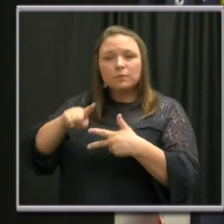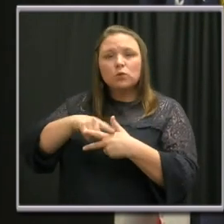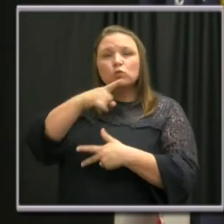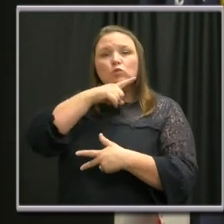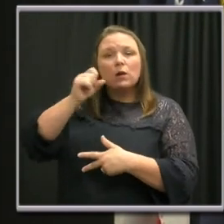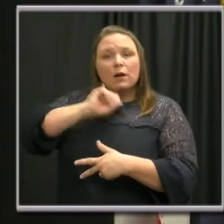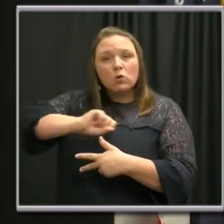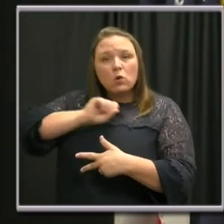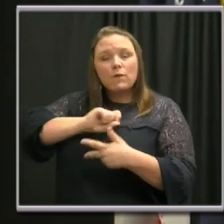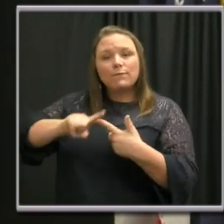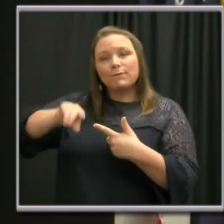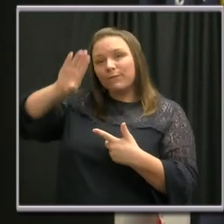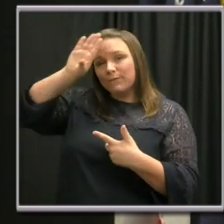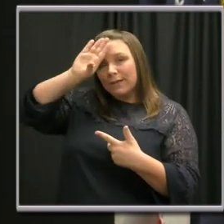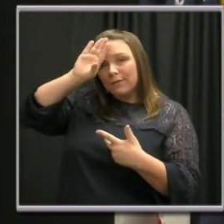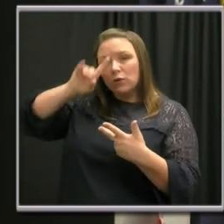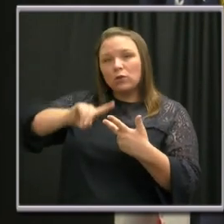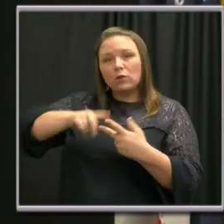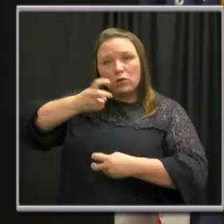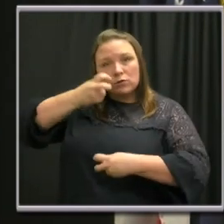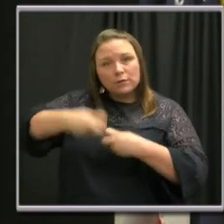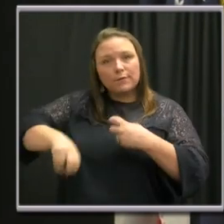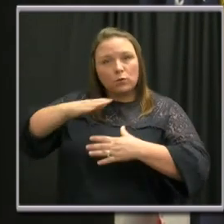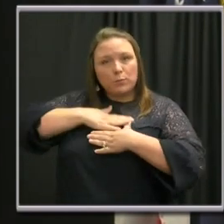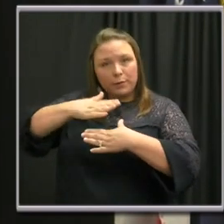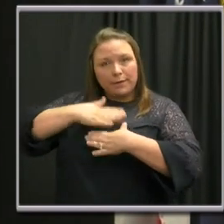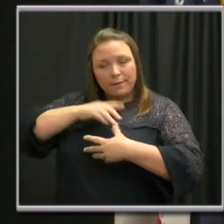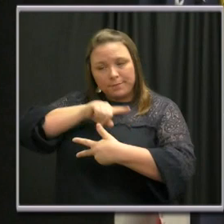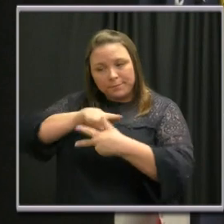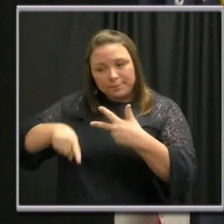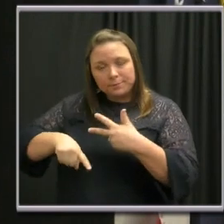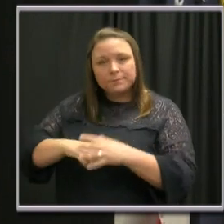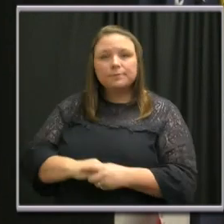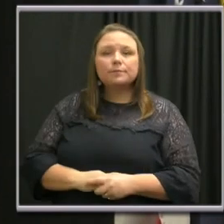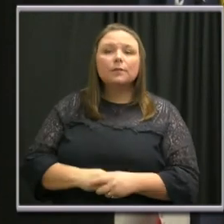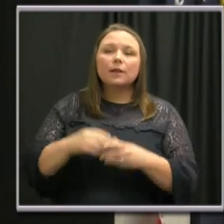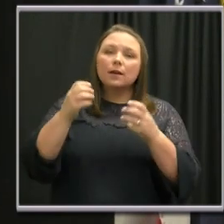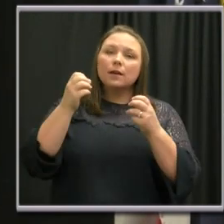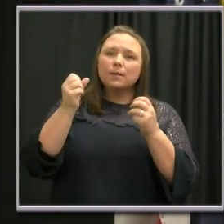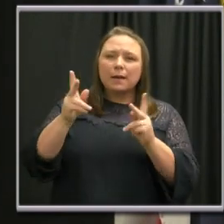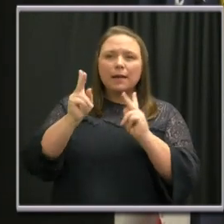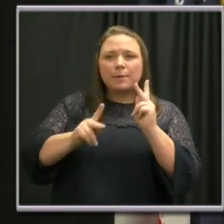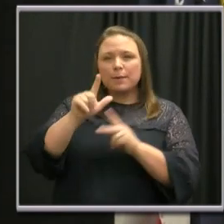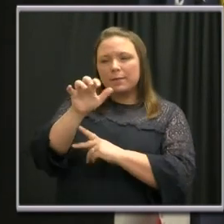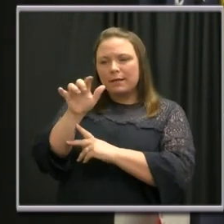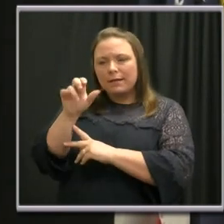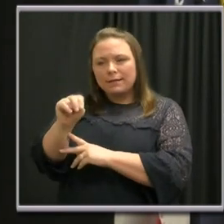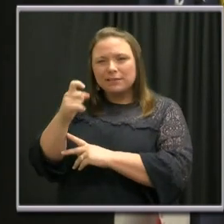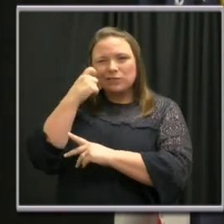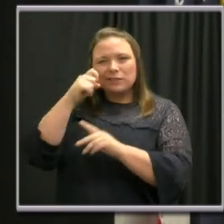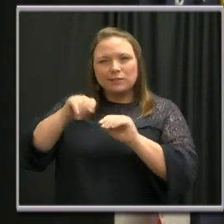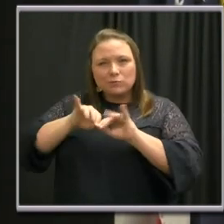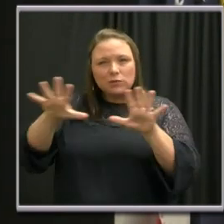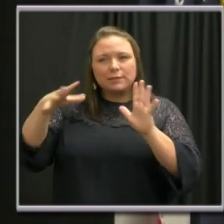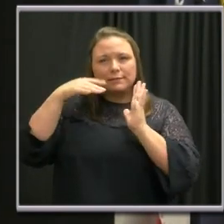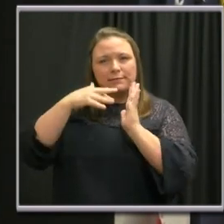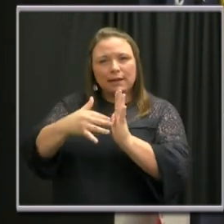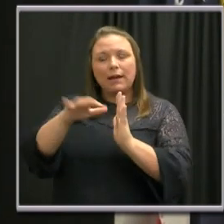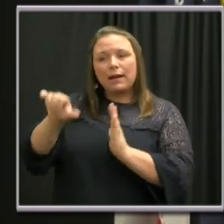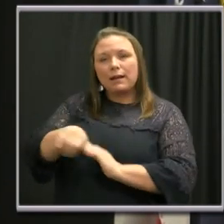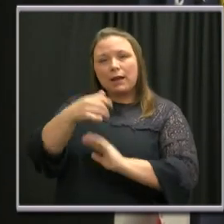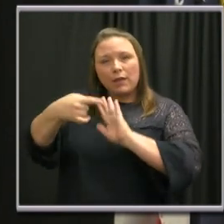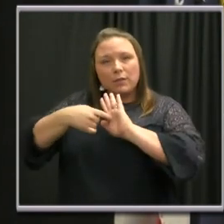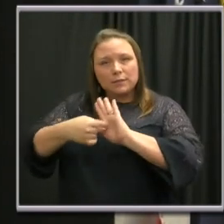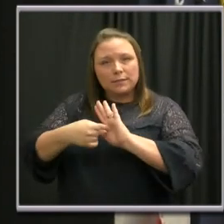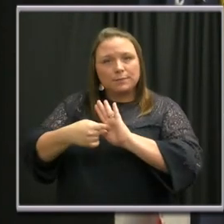cough, fever, and difficulty breathing. A large study in London, recently released, shows that another symptom